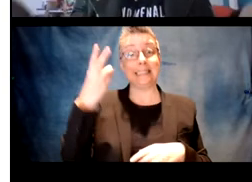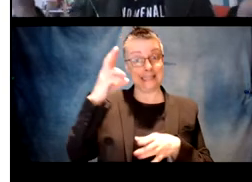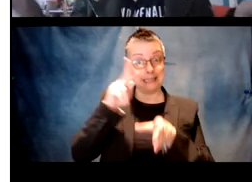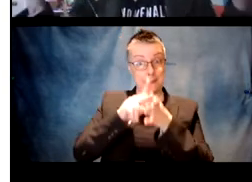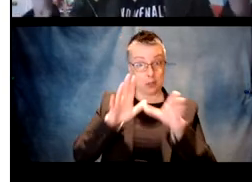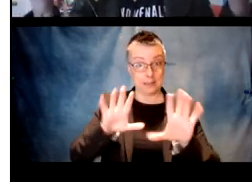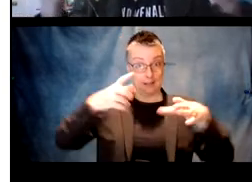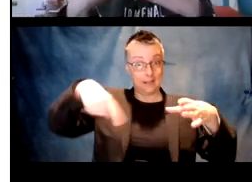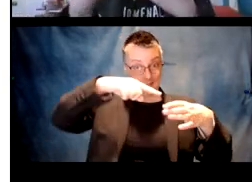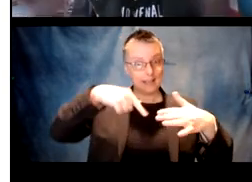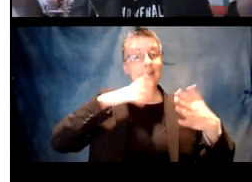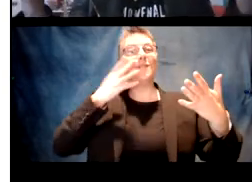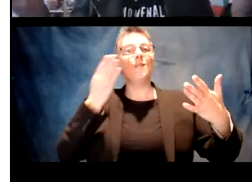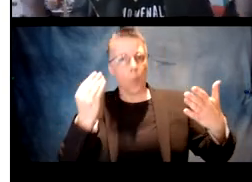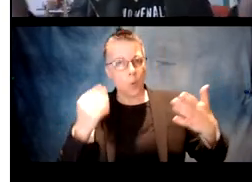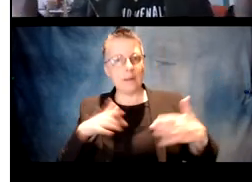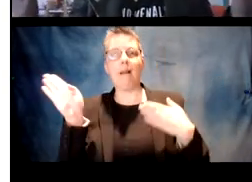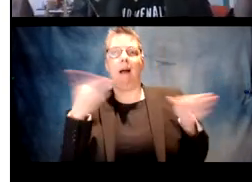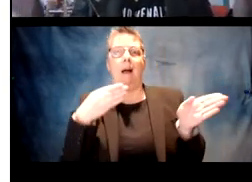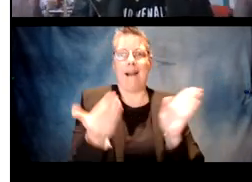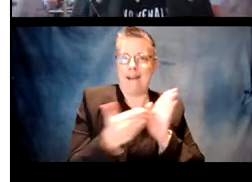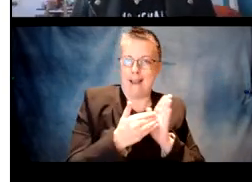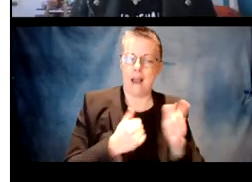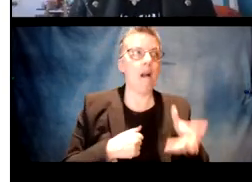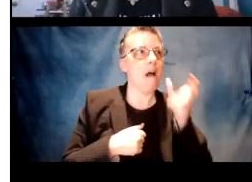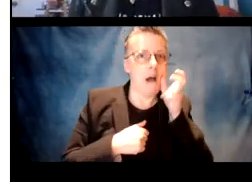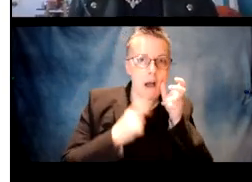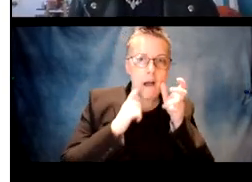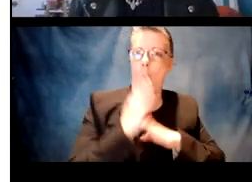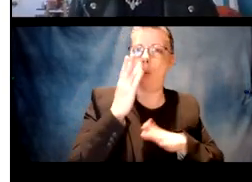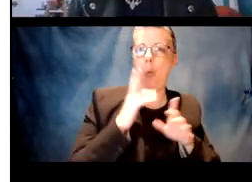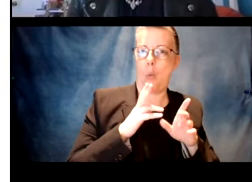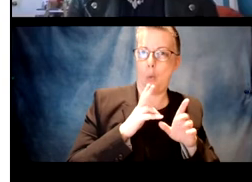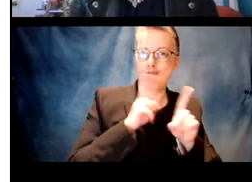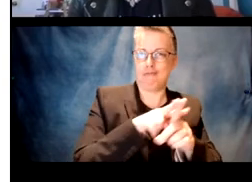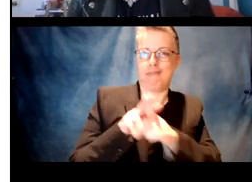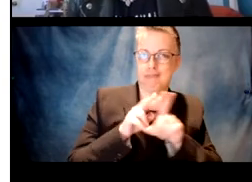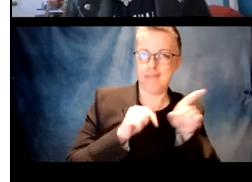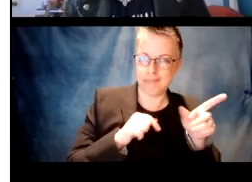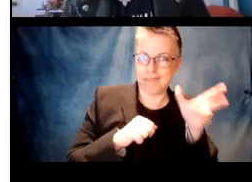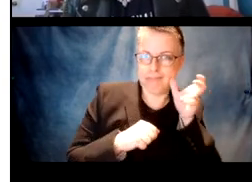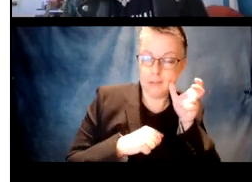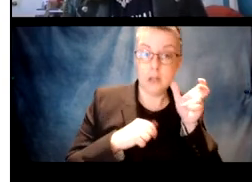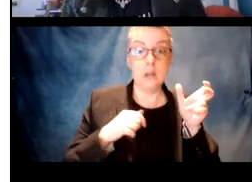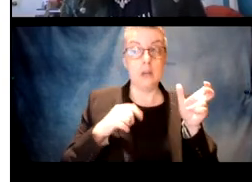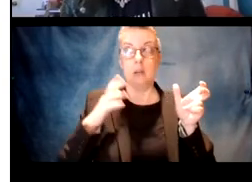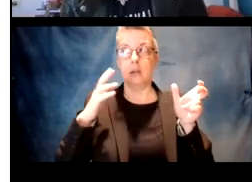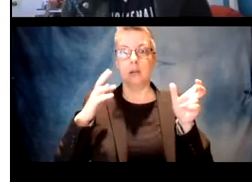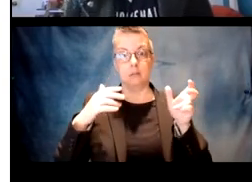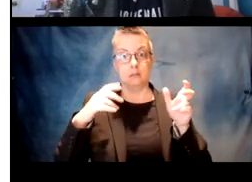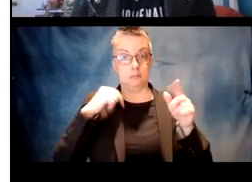And brilliantly, beautifully, again, 14 out of 16, toddlers listen longer to the over-regulized stem.